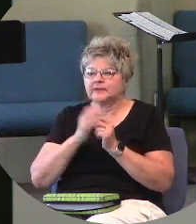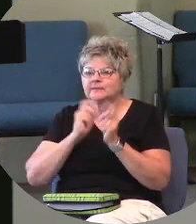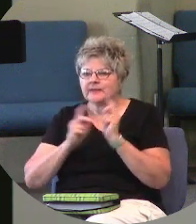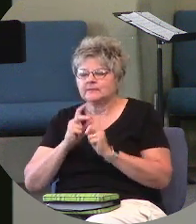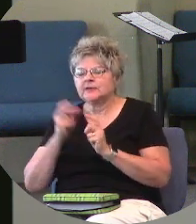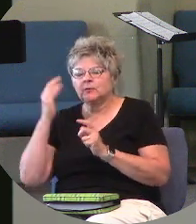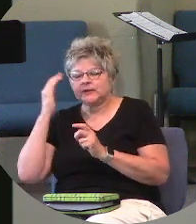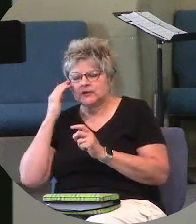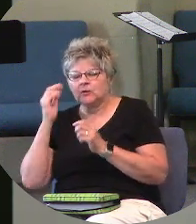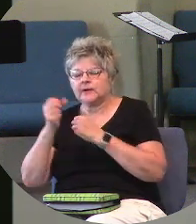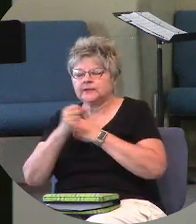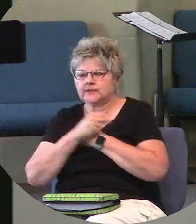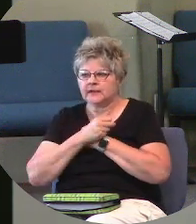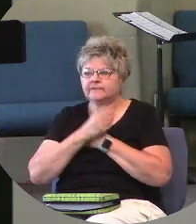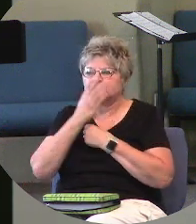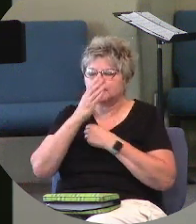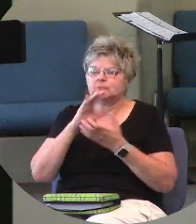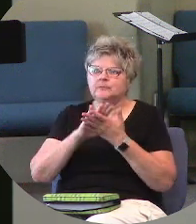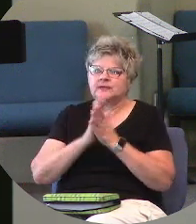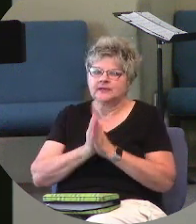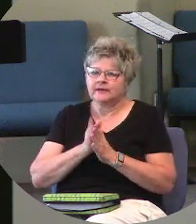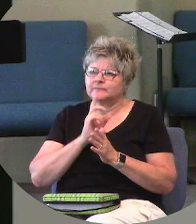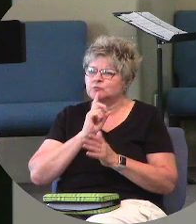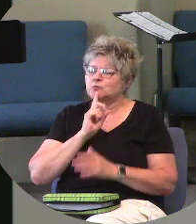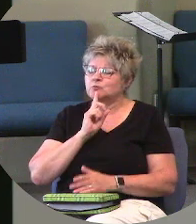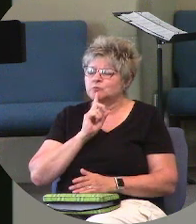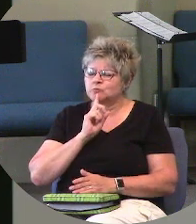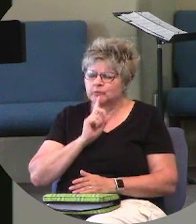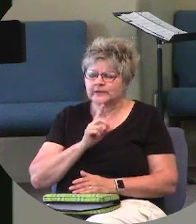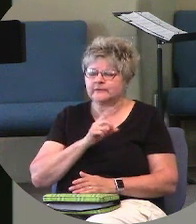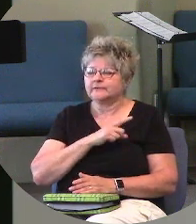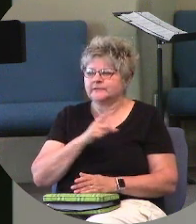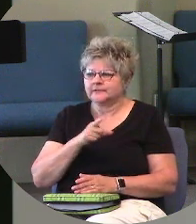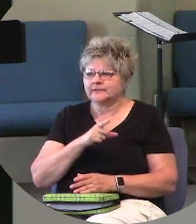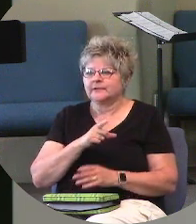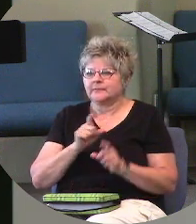that he would be just as real to them.